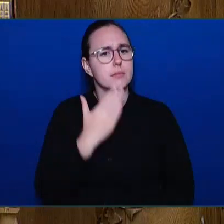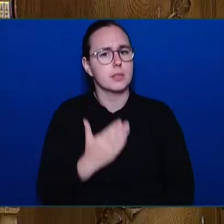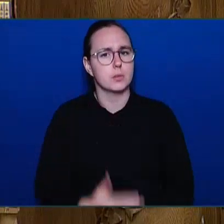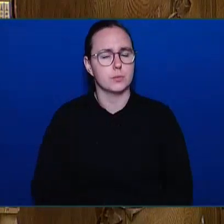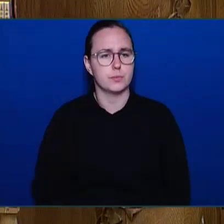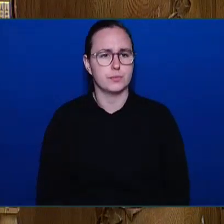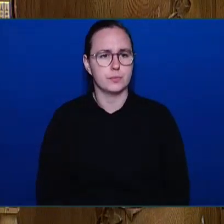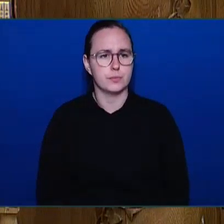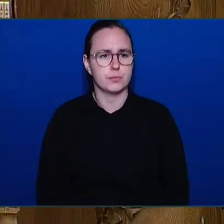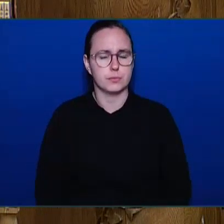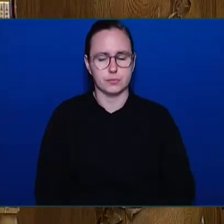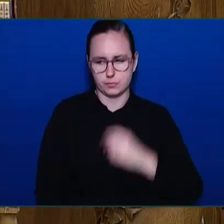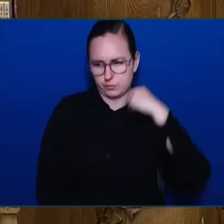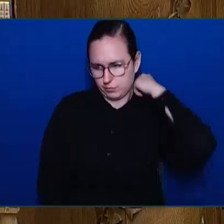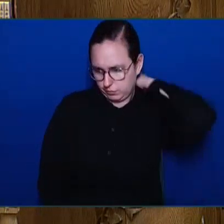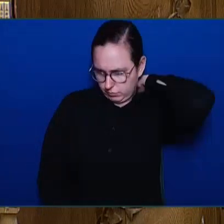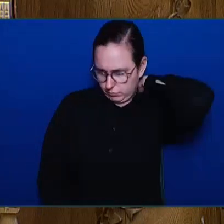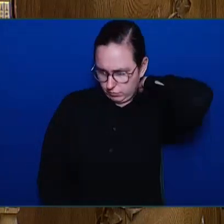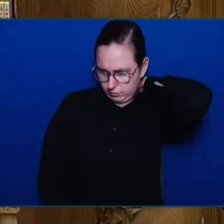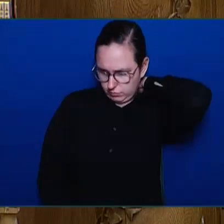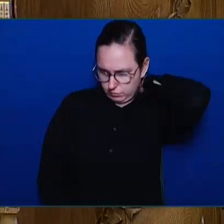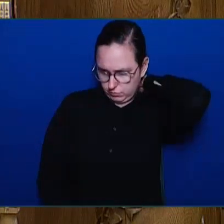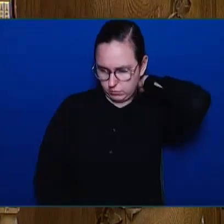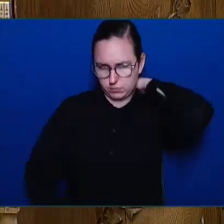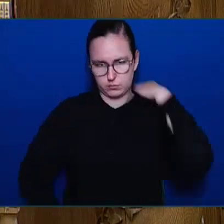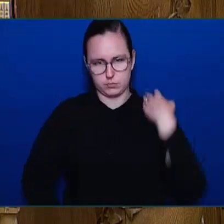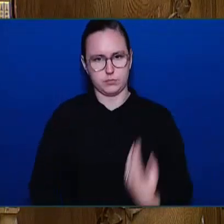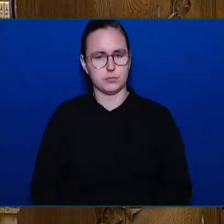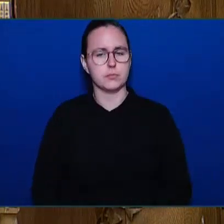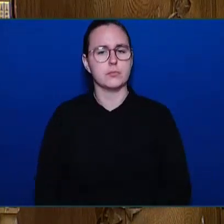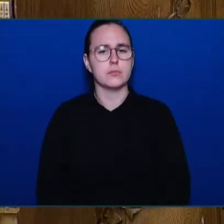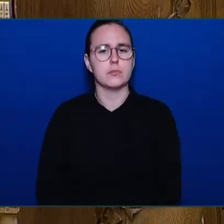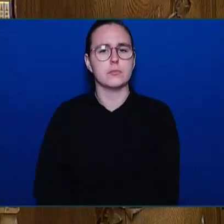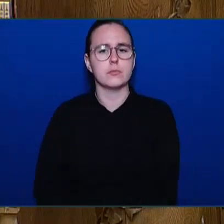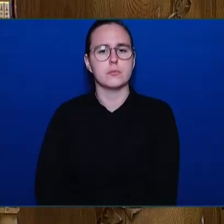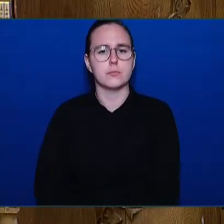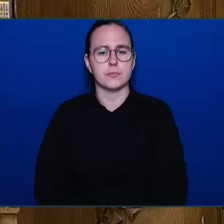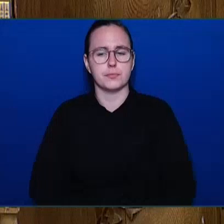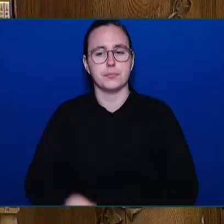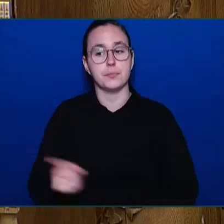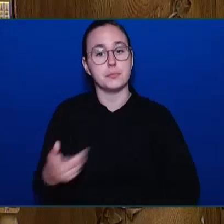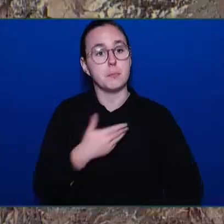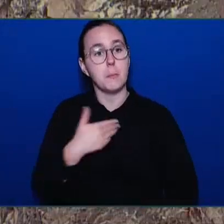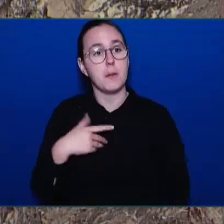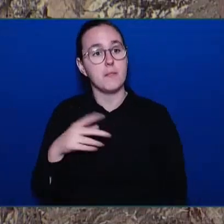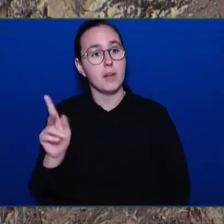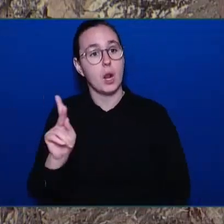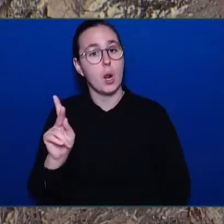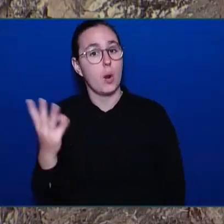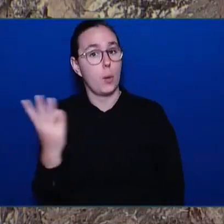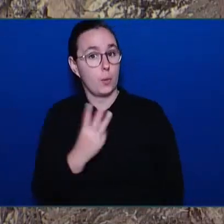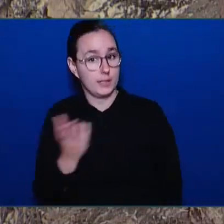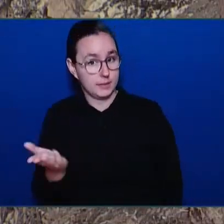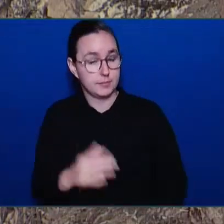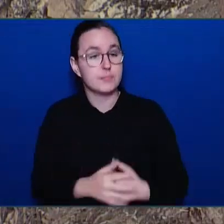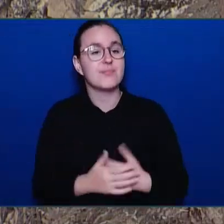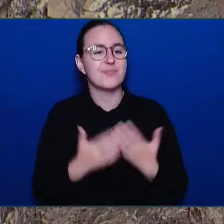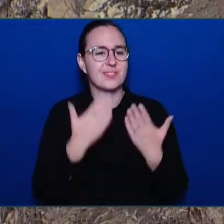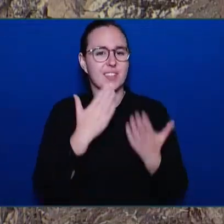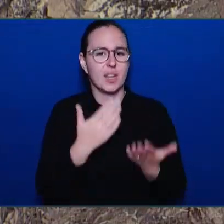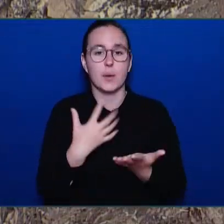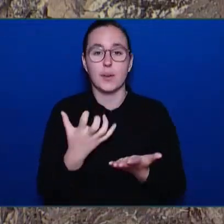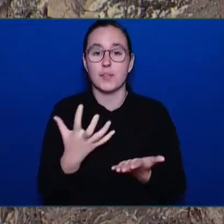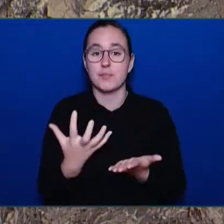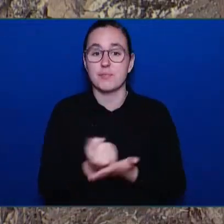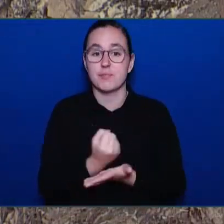Member for Kelowna West. Thank you, Mr. Speaker. I want to talk today about Julia's Junction. It's an inclusive